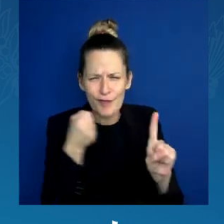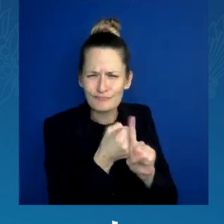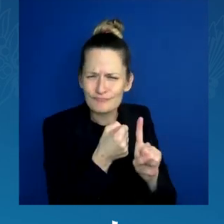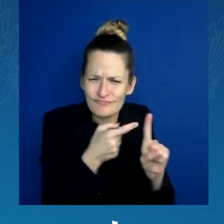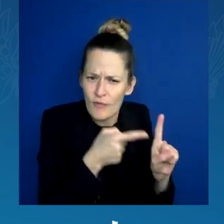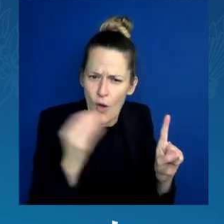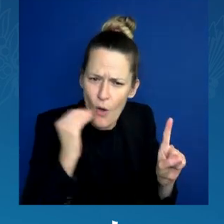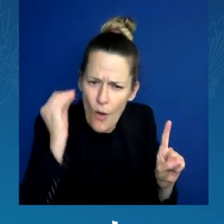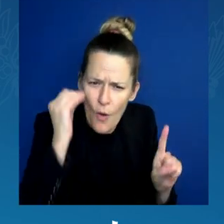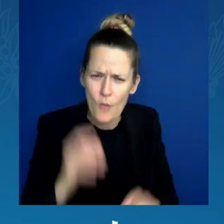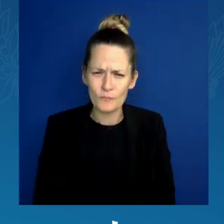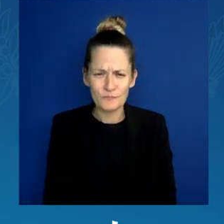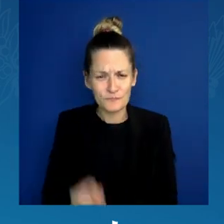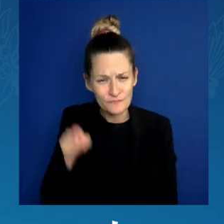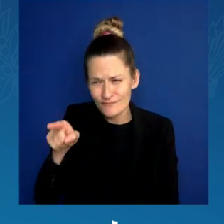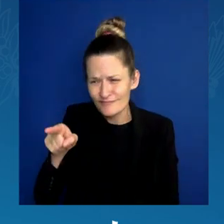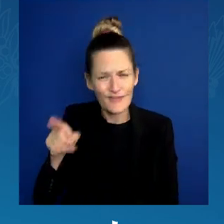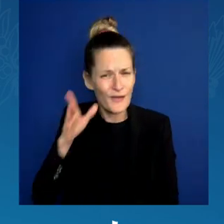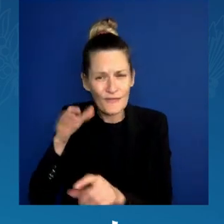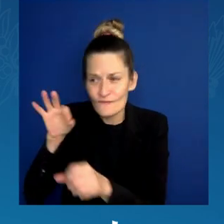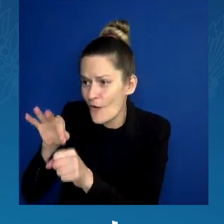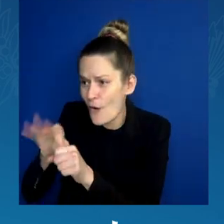investor, as a creator.